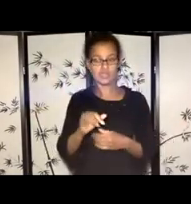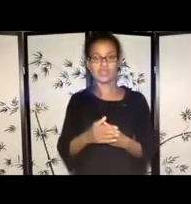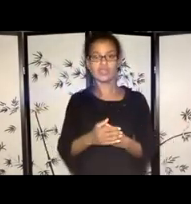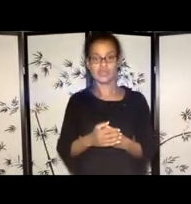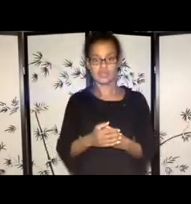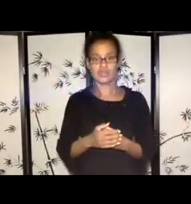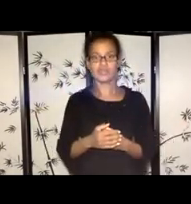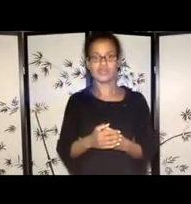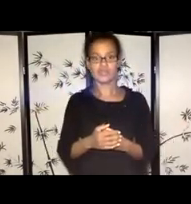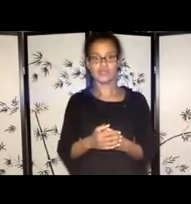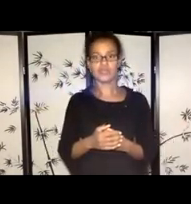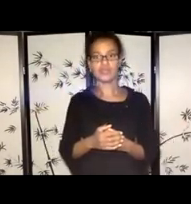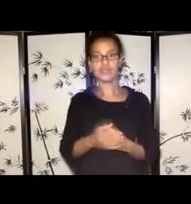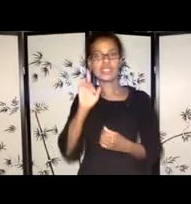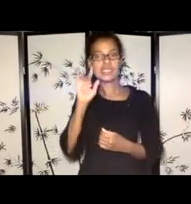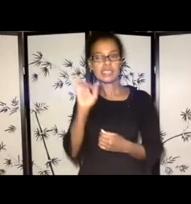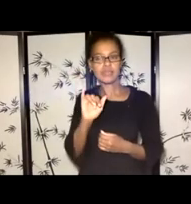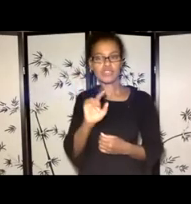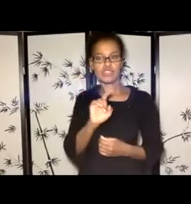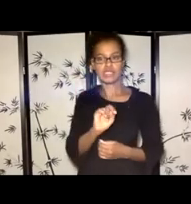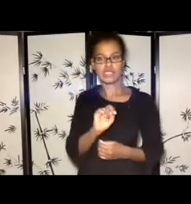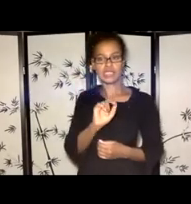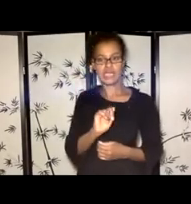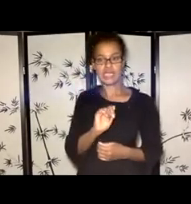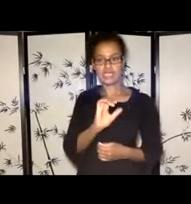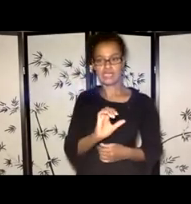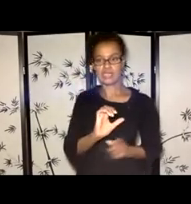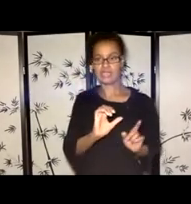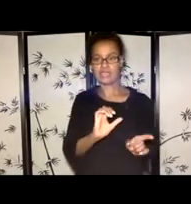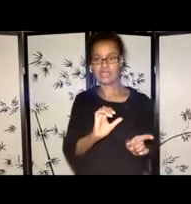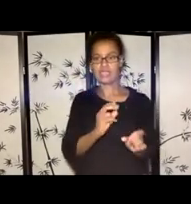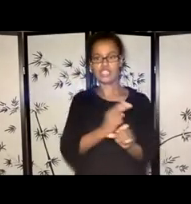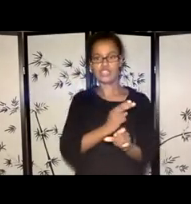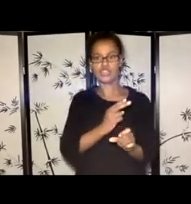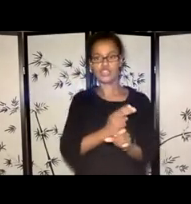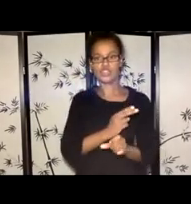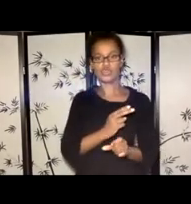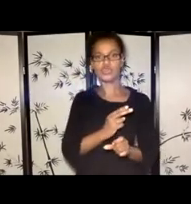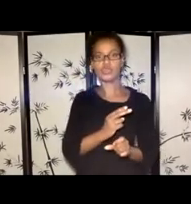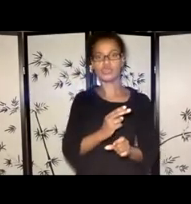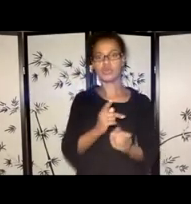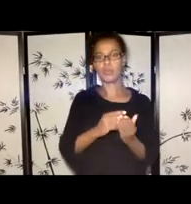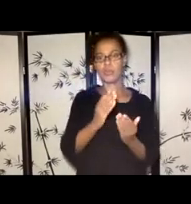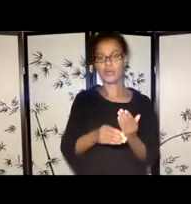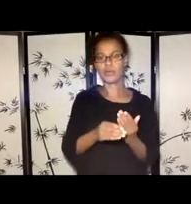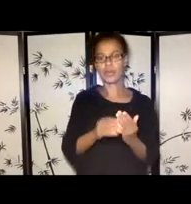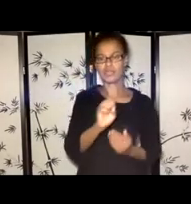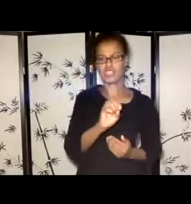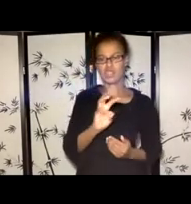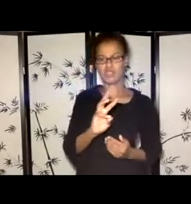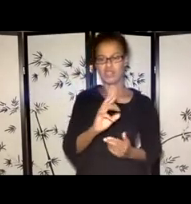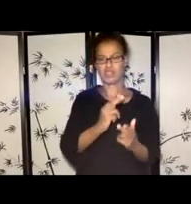TAC, I believe they also use Smart Simple, this is a Smart Simple platform.